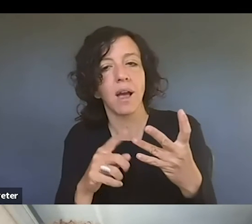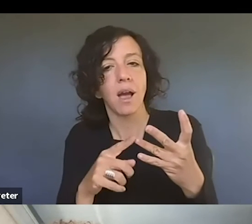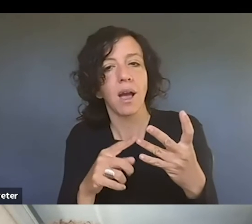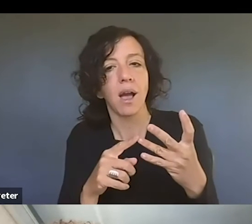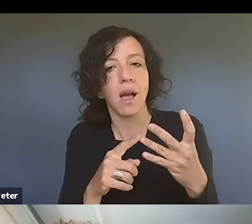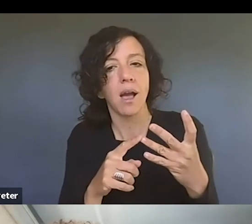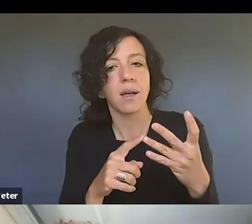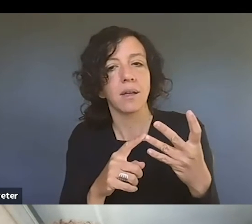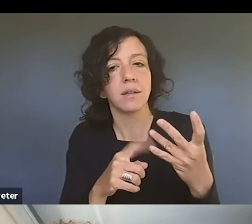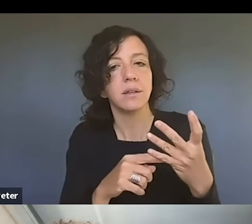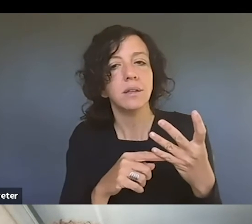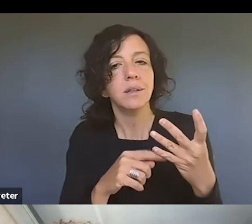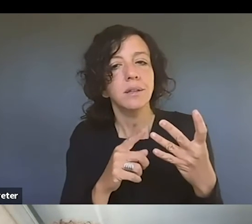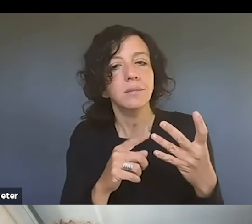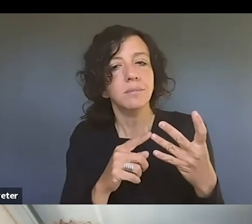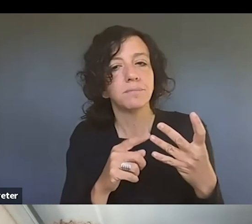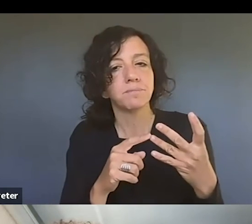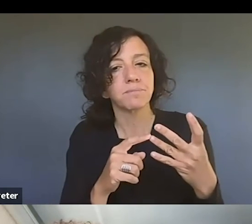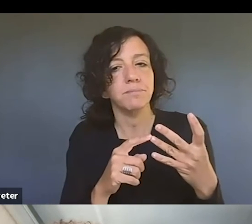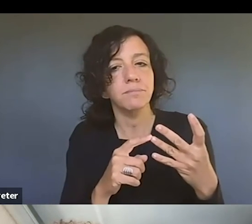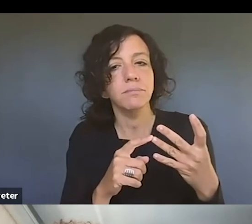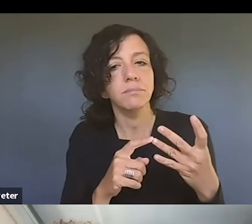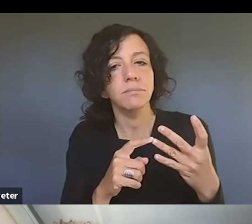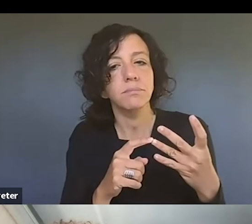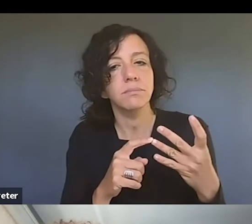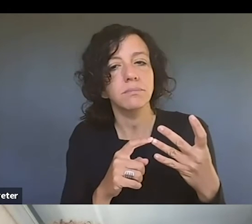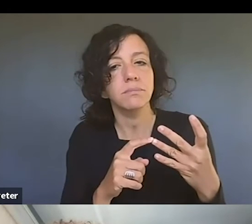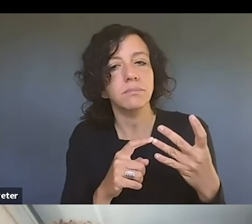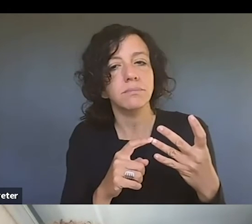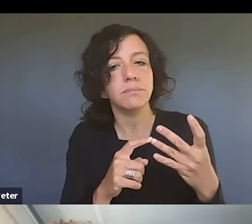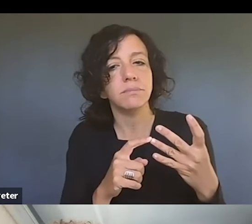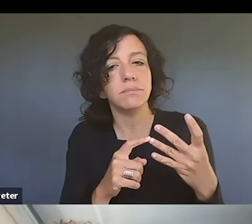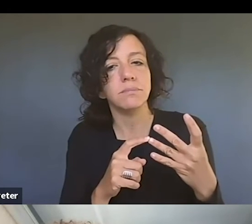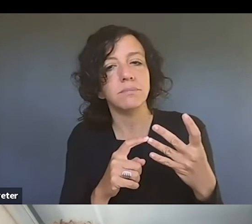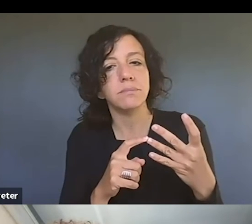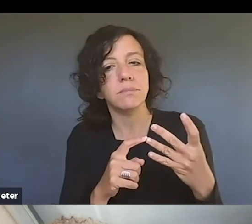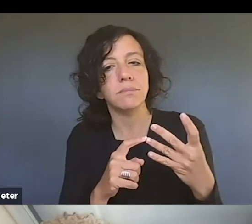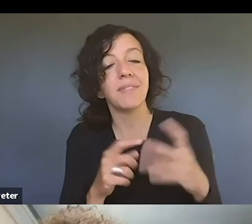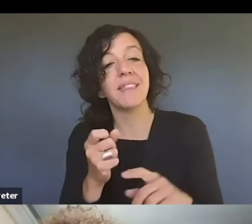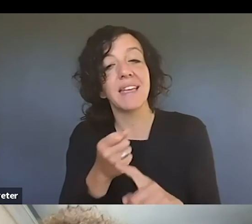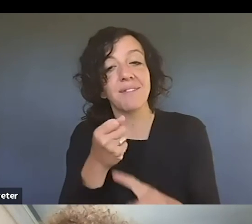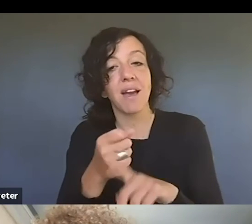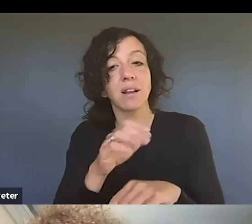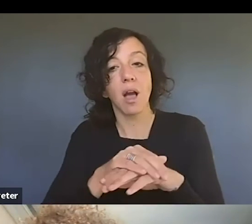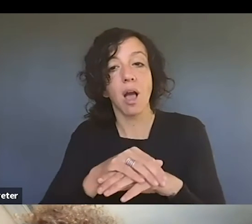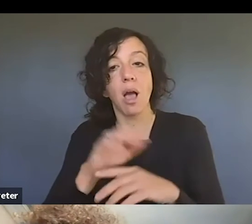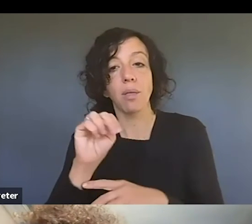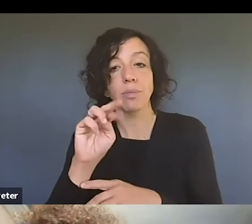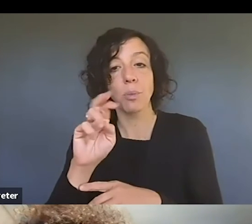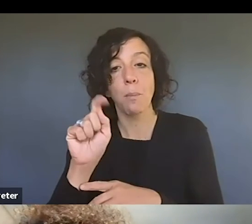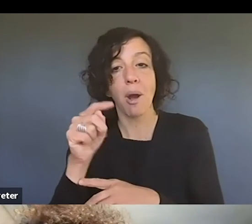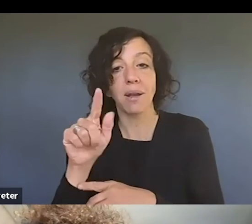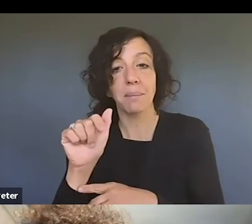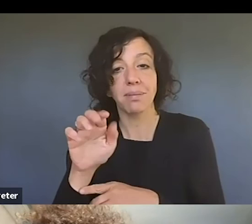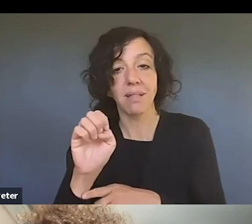the, uh, the, uh, um, effect on the marketplace of the, for